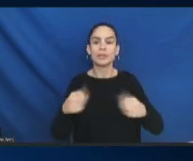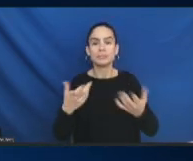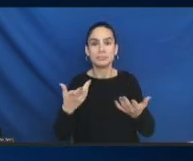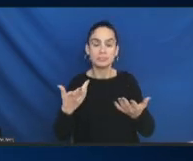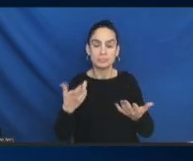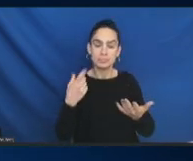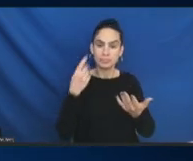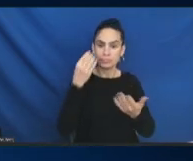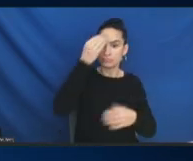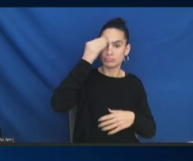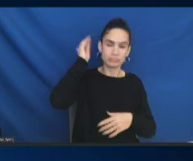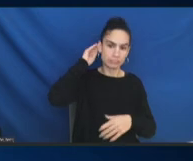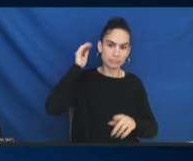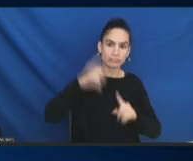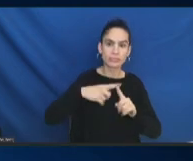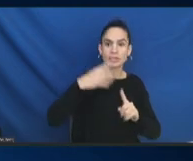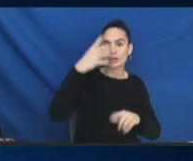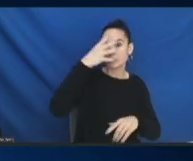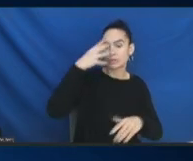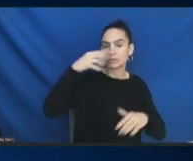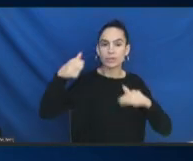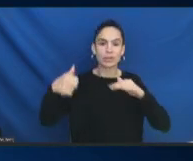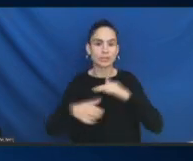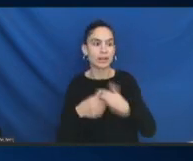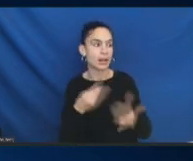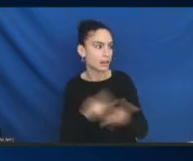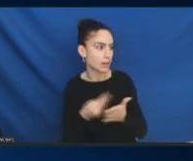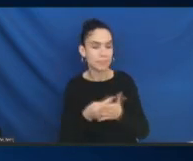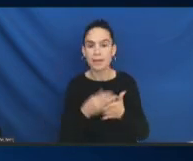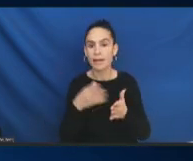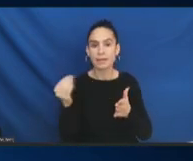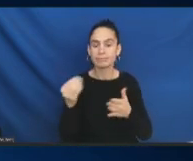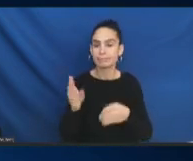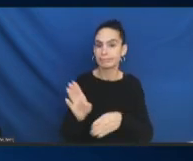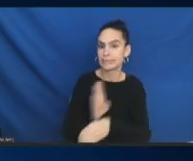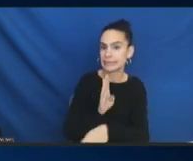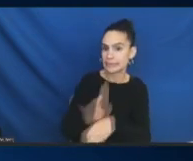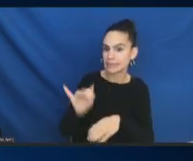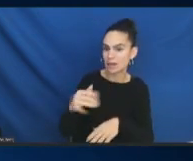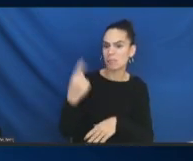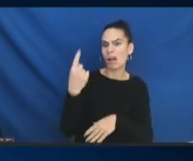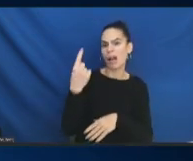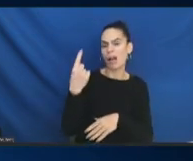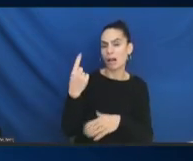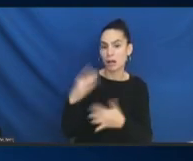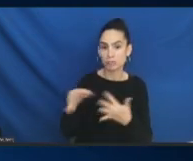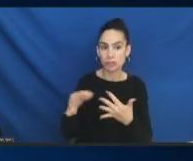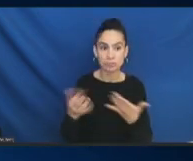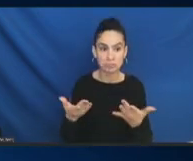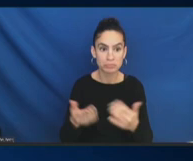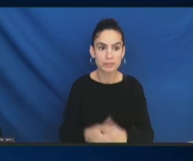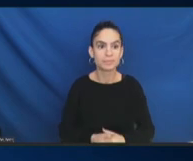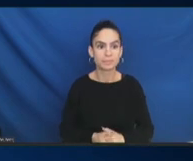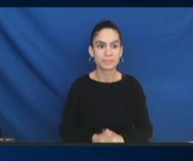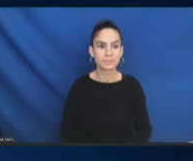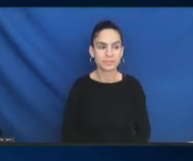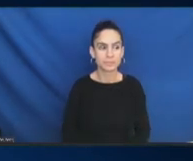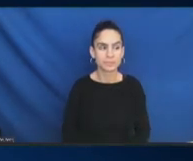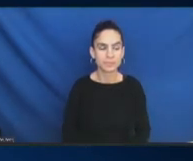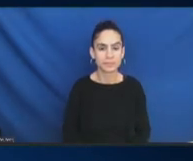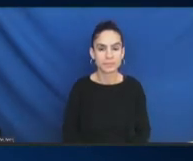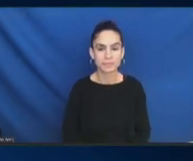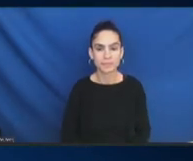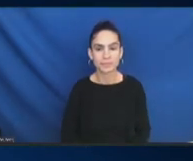under economic and small business? That's one of the options to consider. Ajay, okay. So, we've got lots of